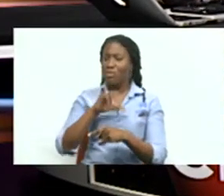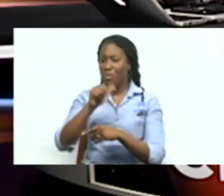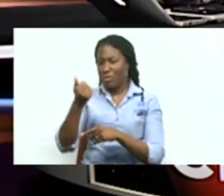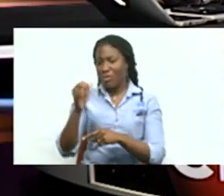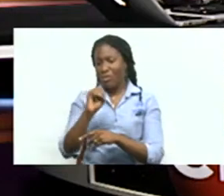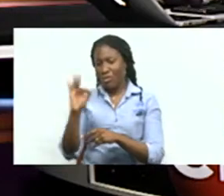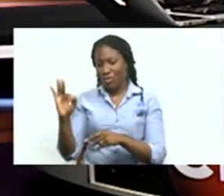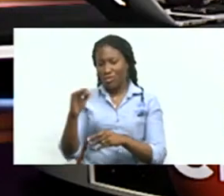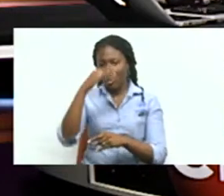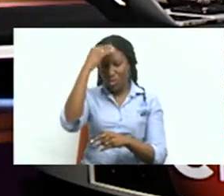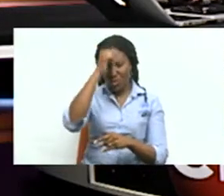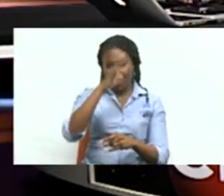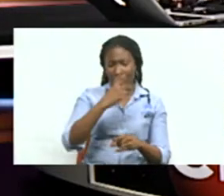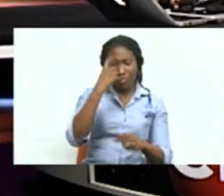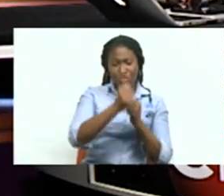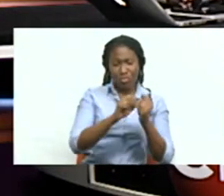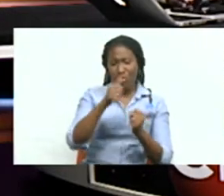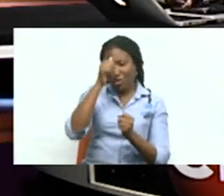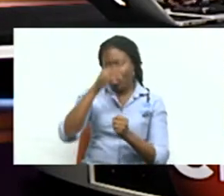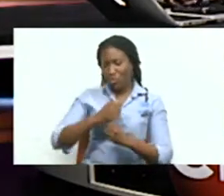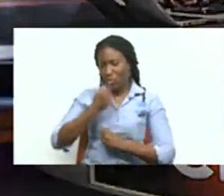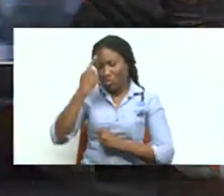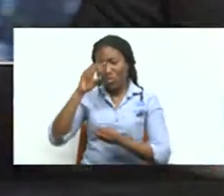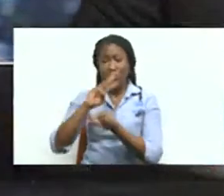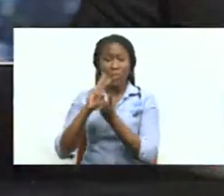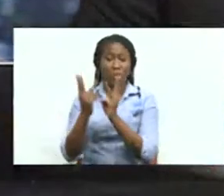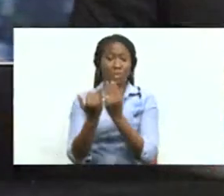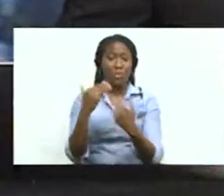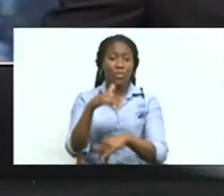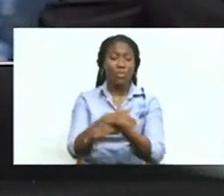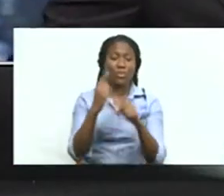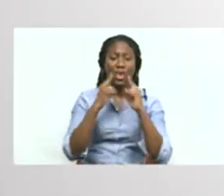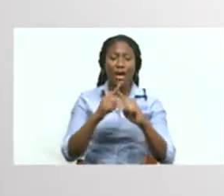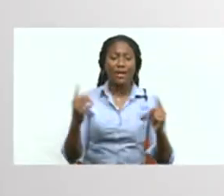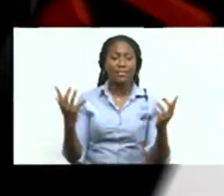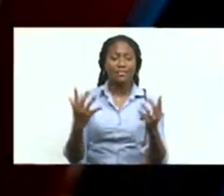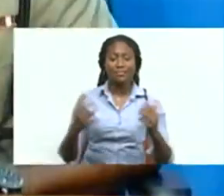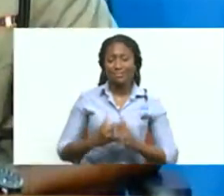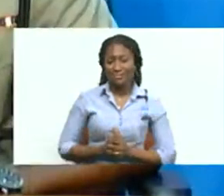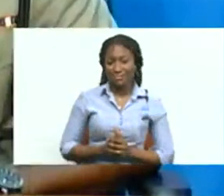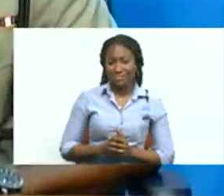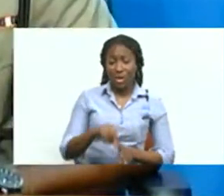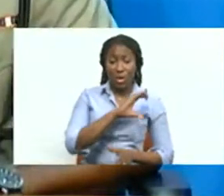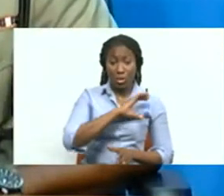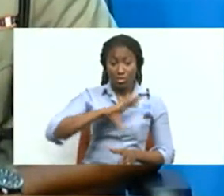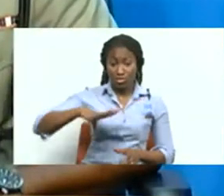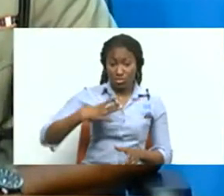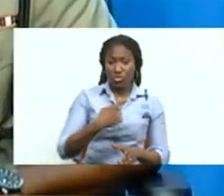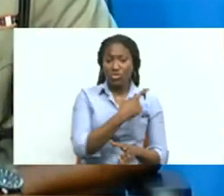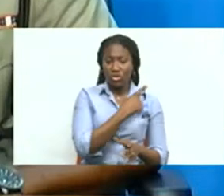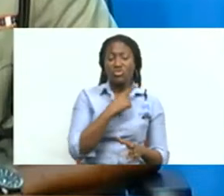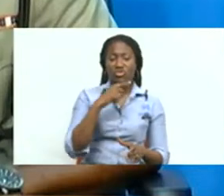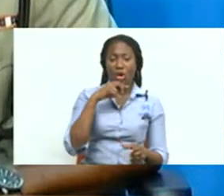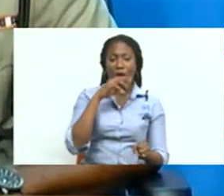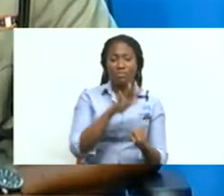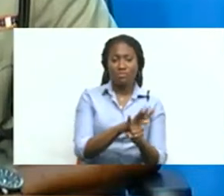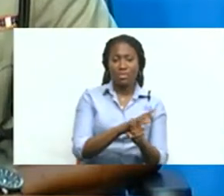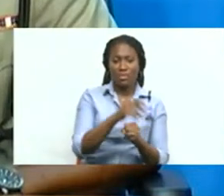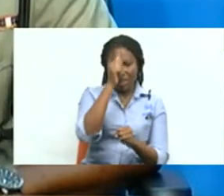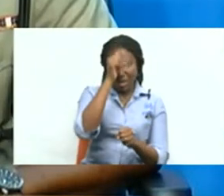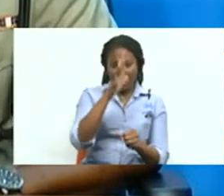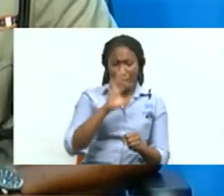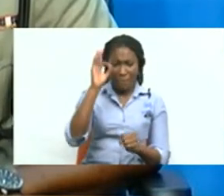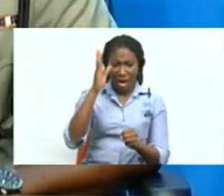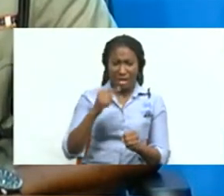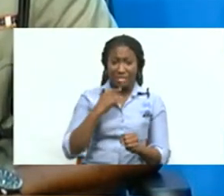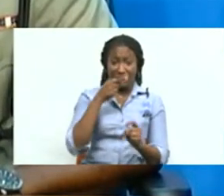Jassy Marie with Sport. And I'm Kaleen Hussain with your weapon. Let's tell you what's making the news tonight. The police commissioner confirms self-professed spy Ian